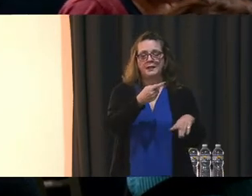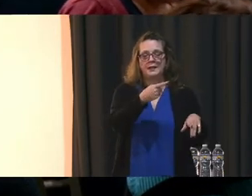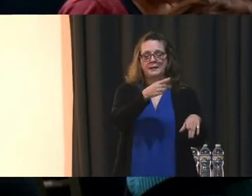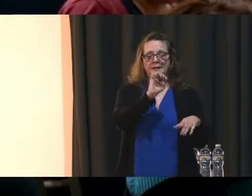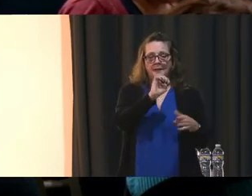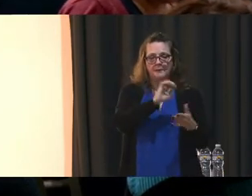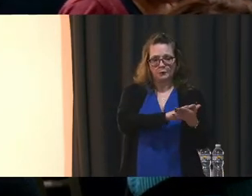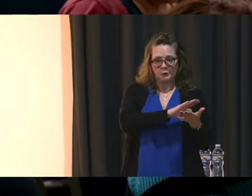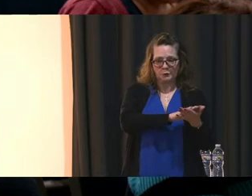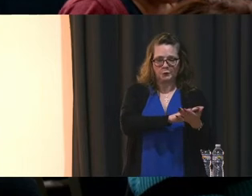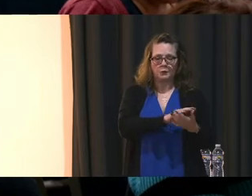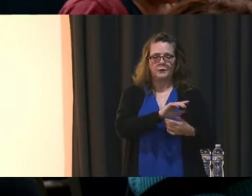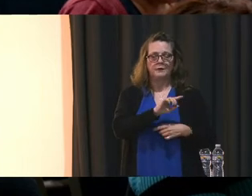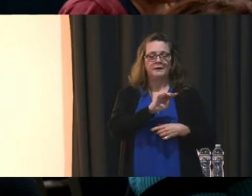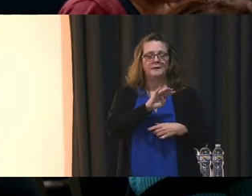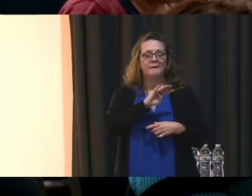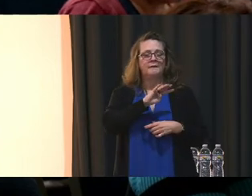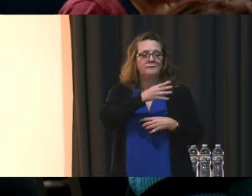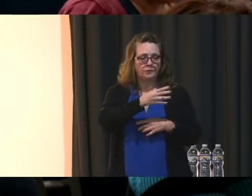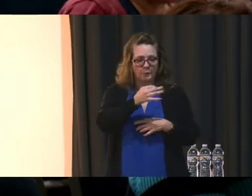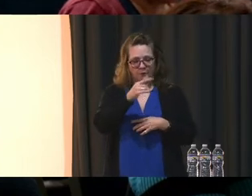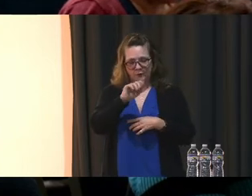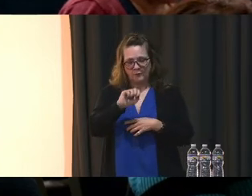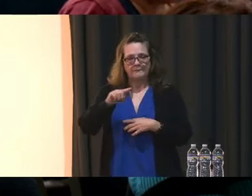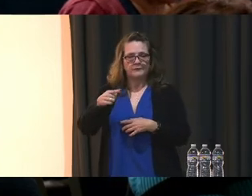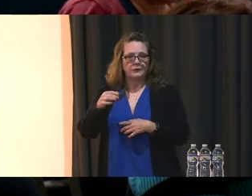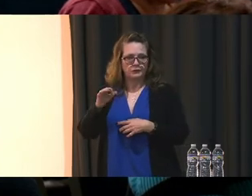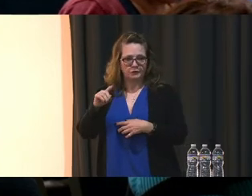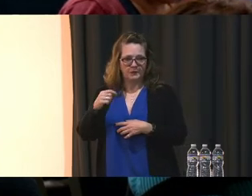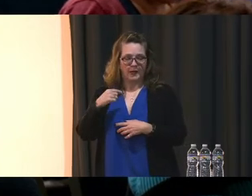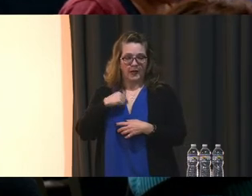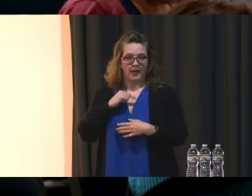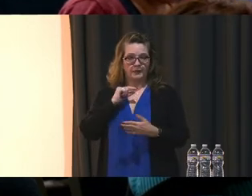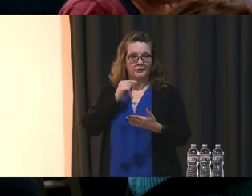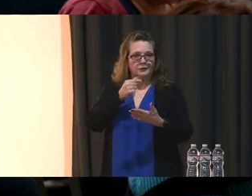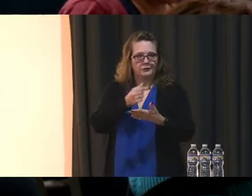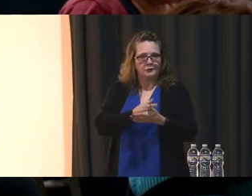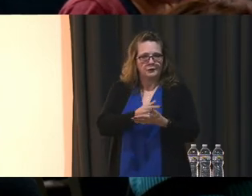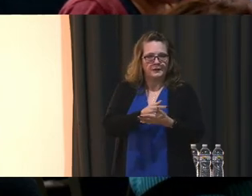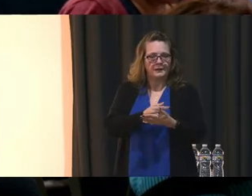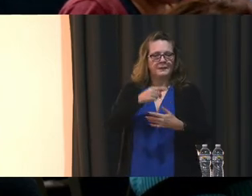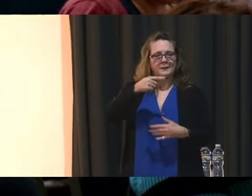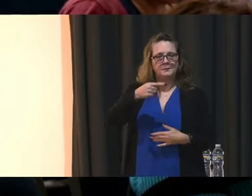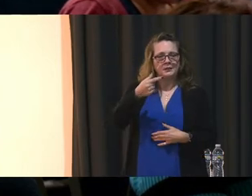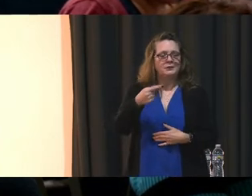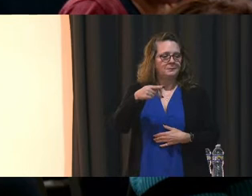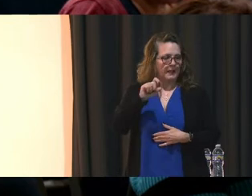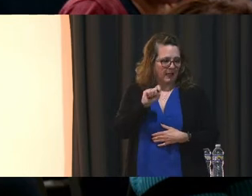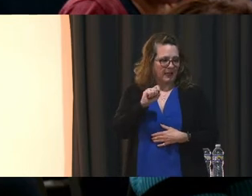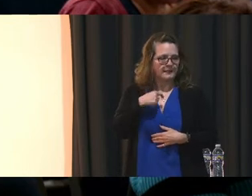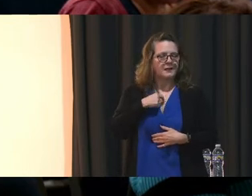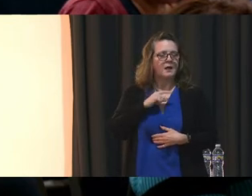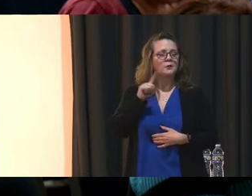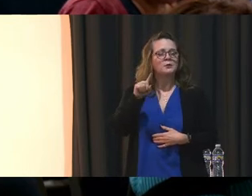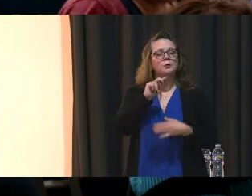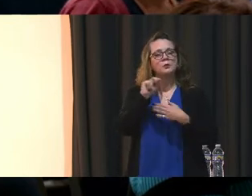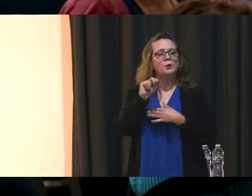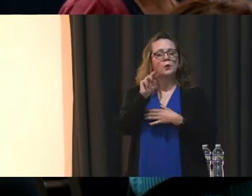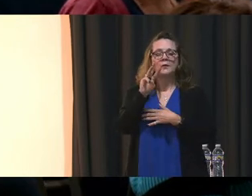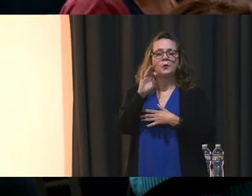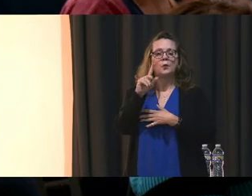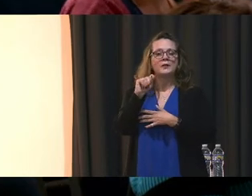in fourth grade, one in first grade. I myself am a graduate of PGCPS. I went to Northwestern High School.